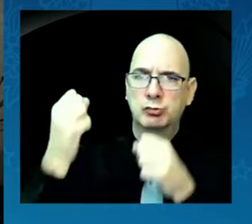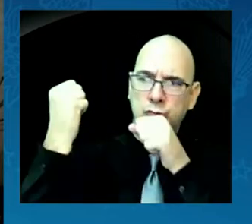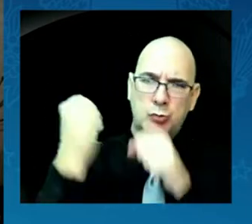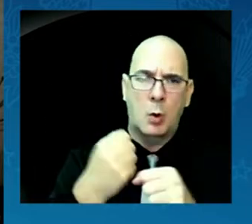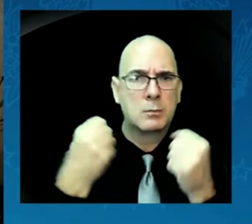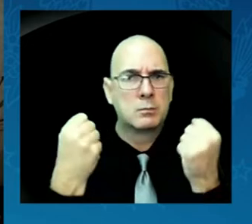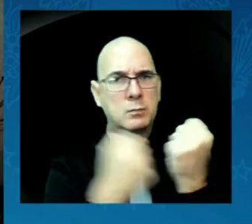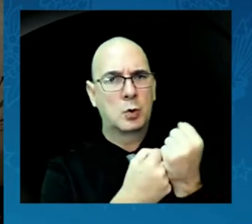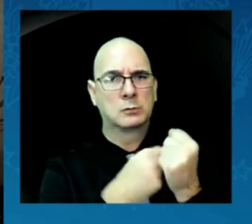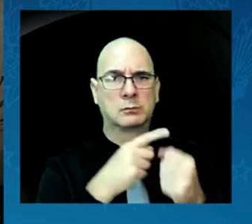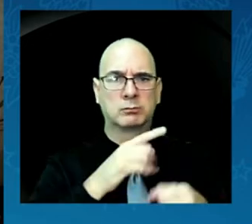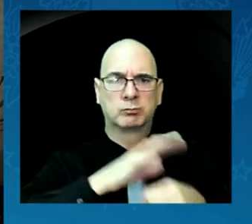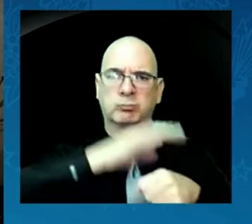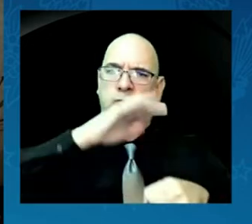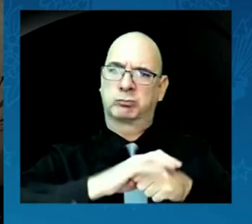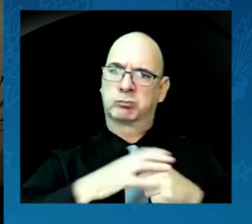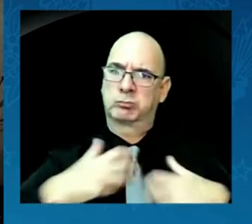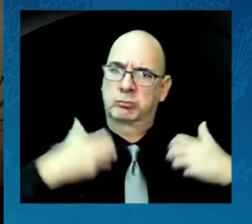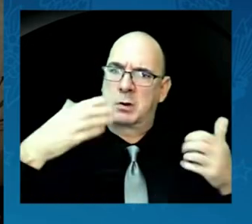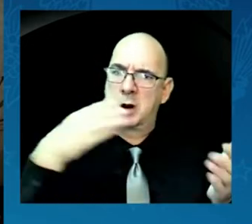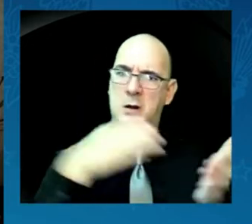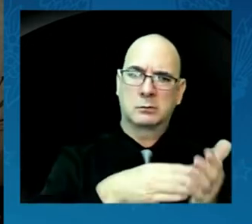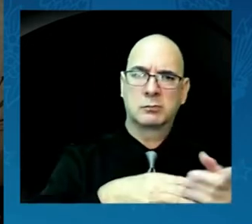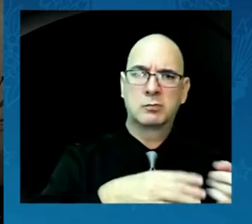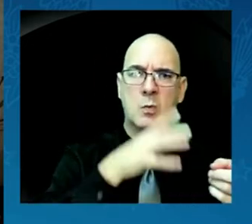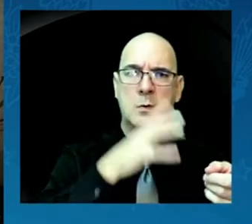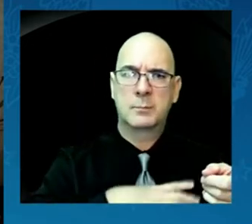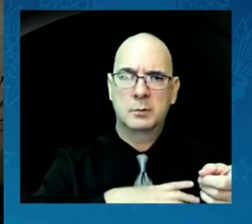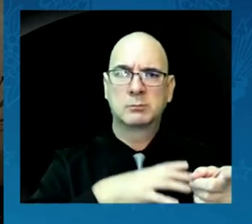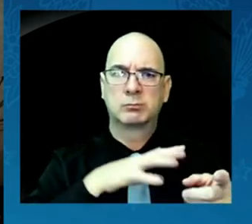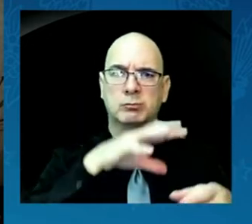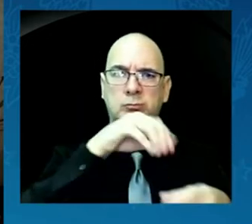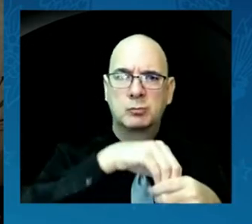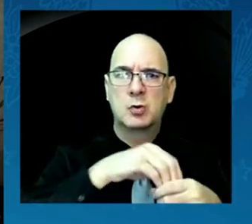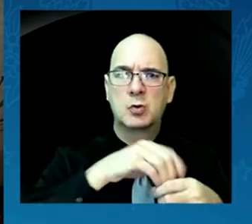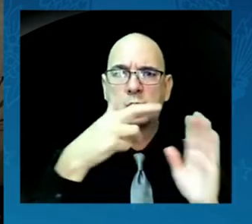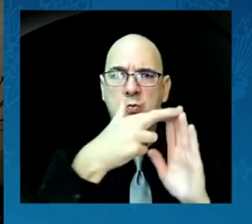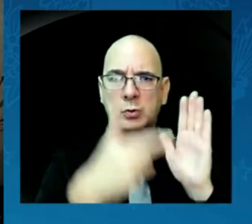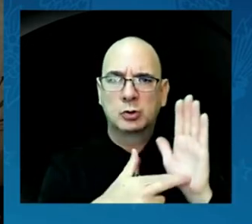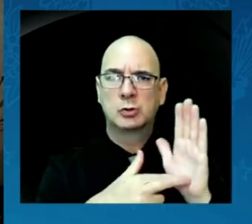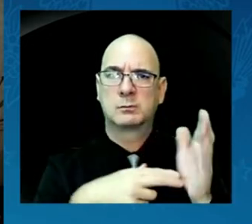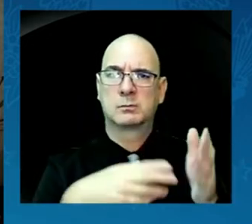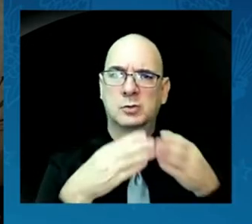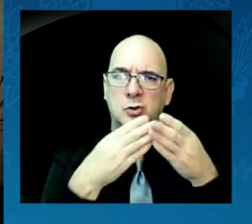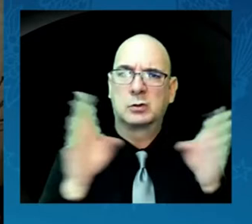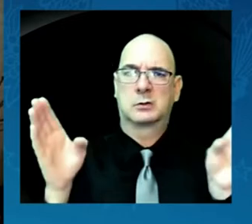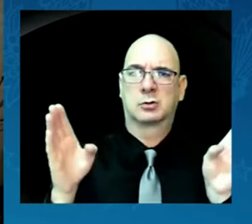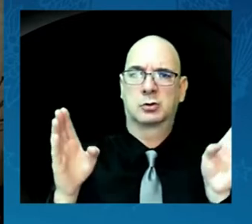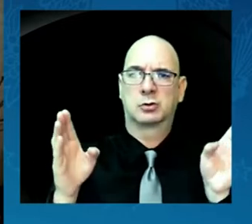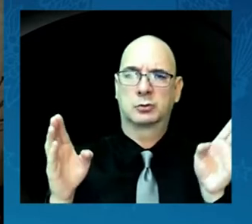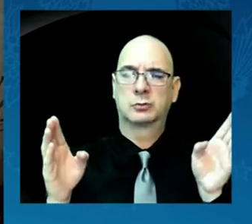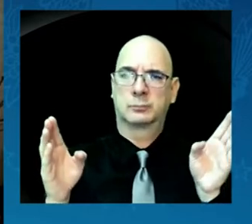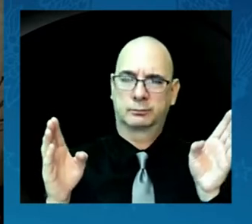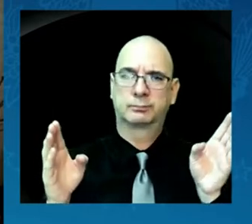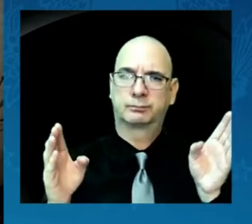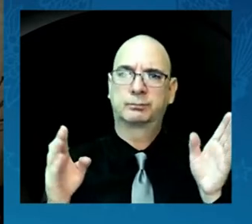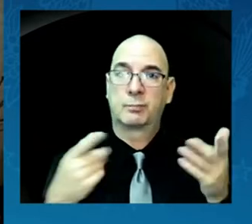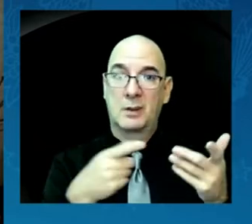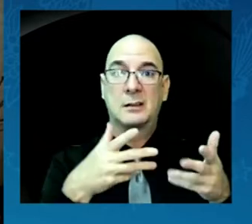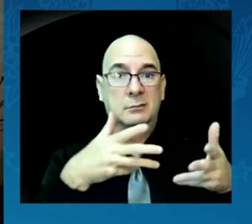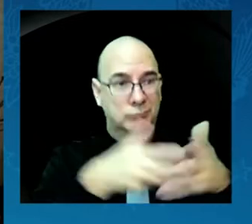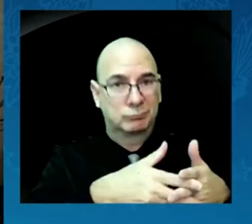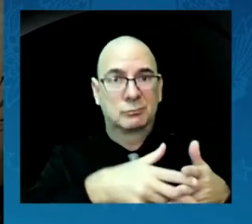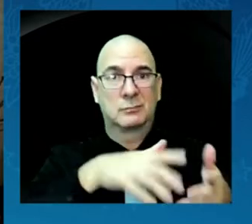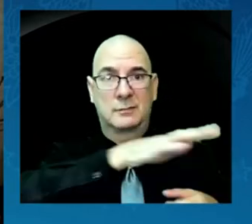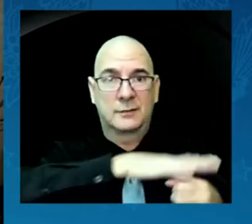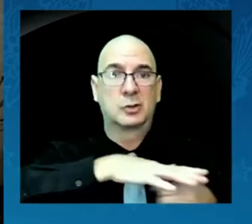including provisions that expanded the role tribal governments play in prosecuting offenses that take place on our lands. And of